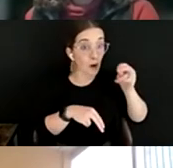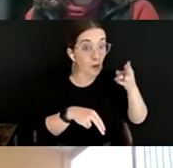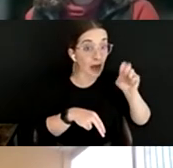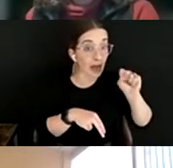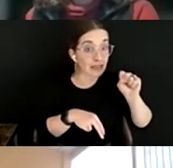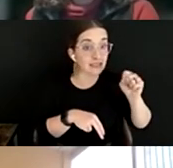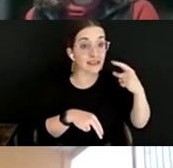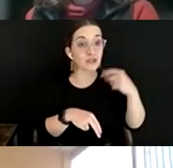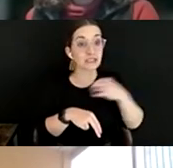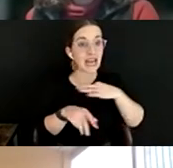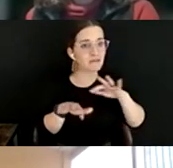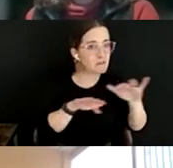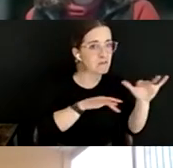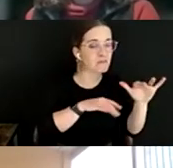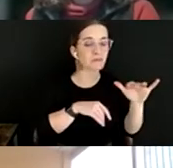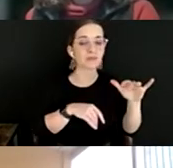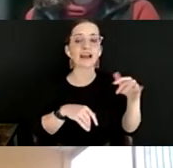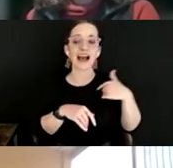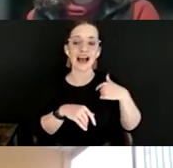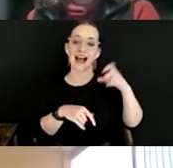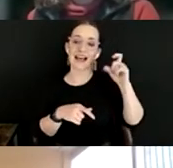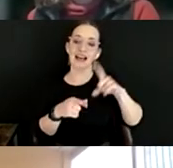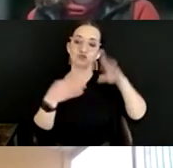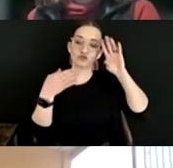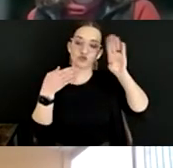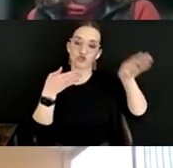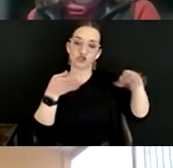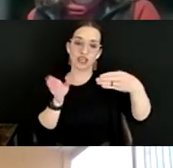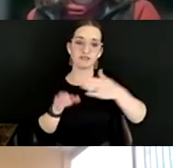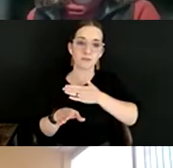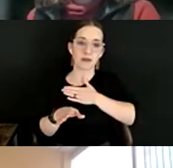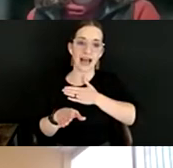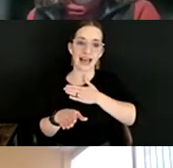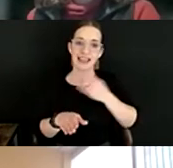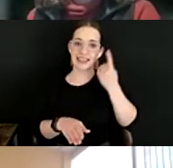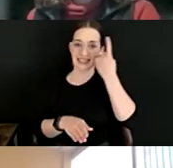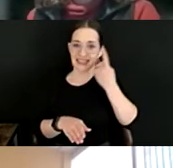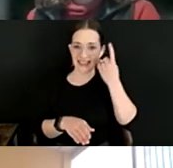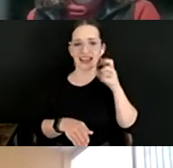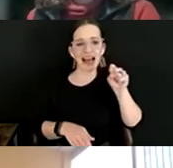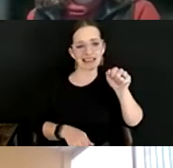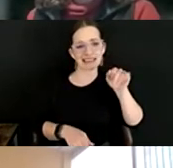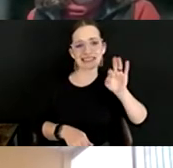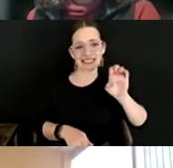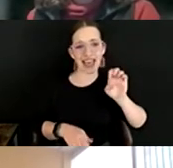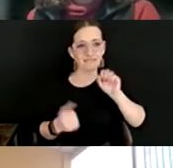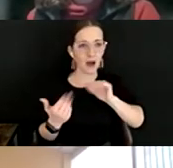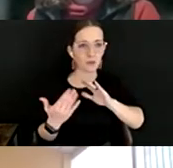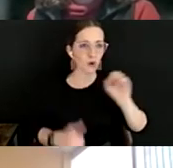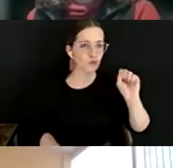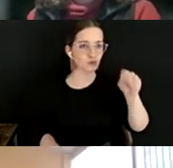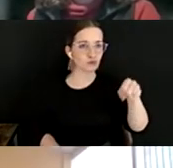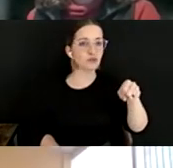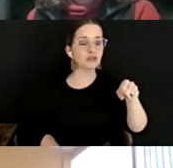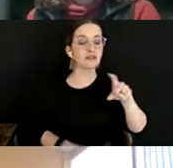to recognize that although that is really safe, that approach is really safe, it wasn